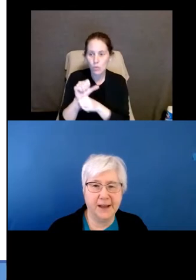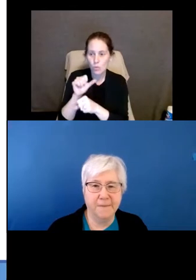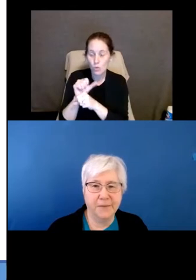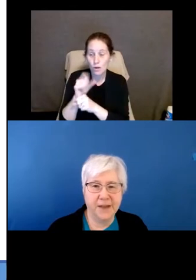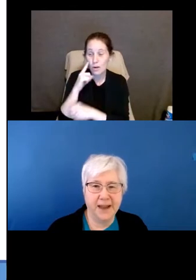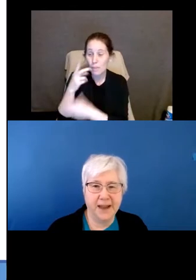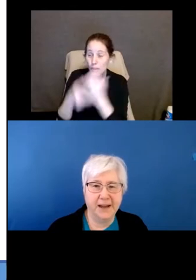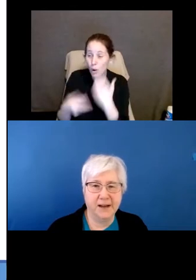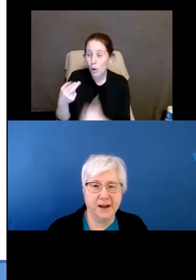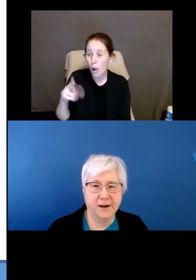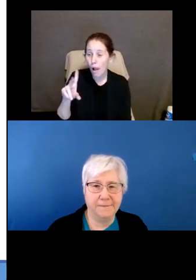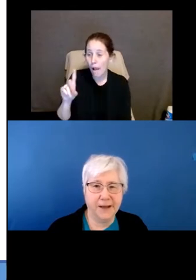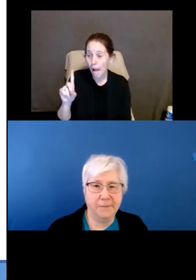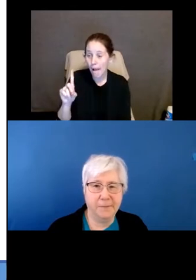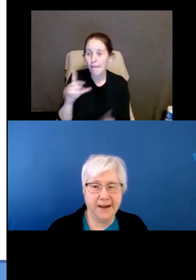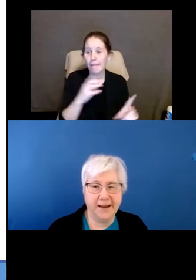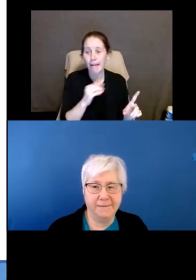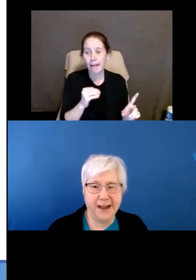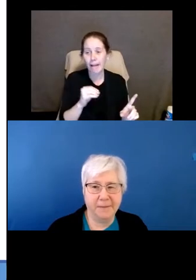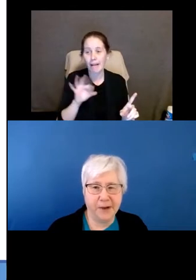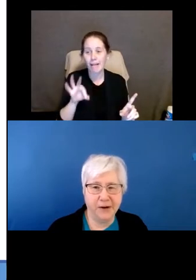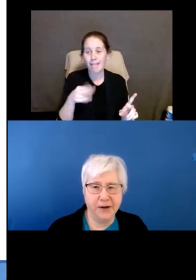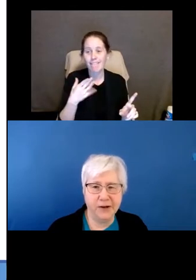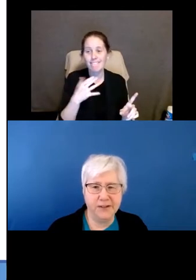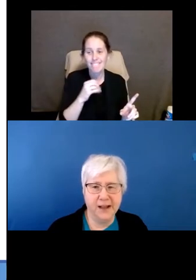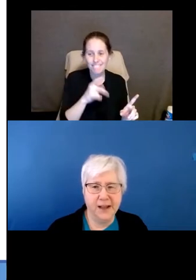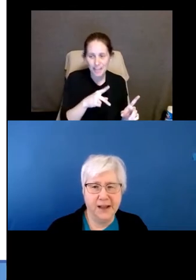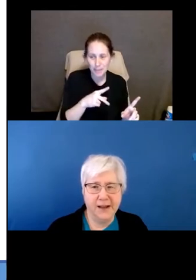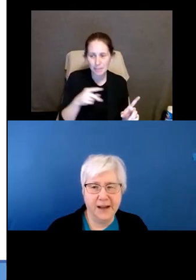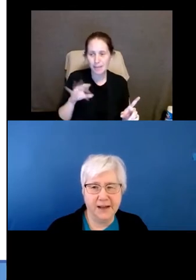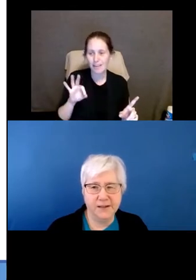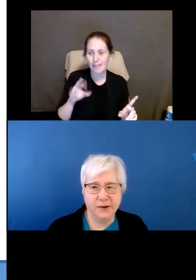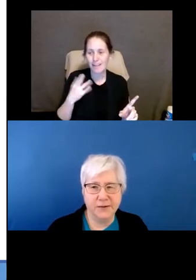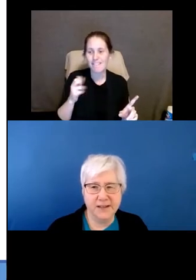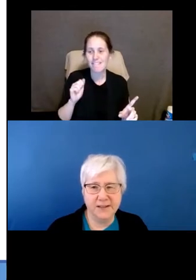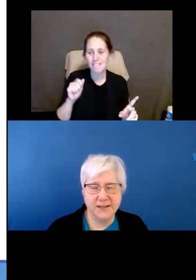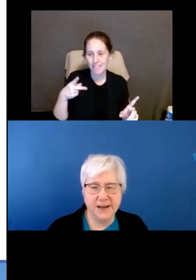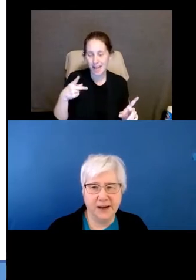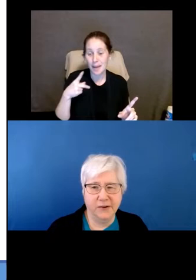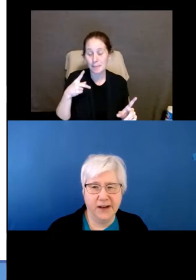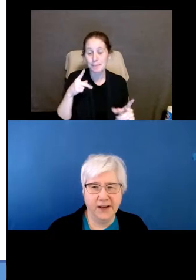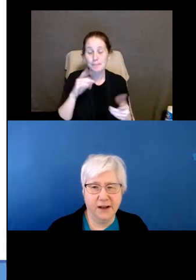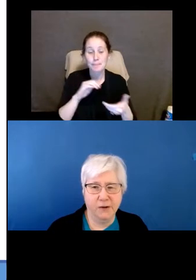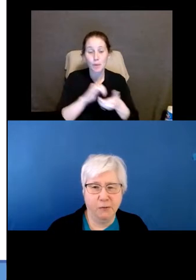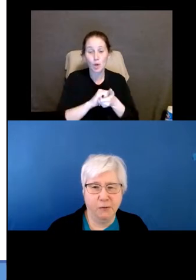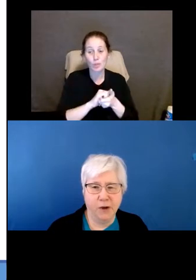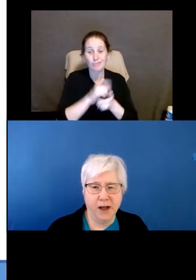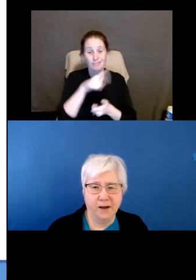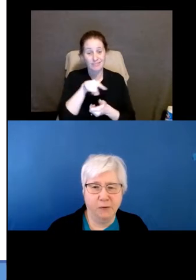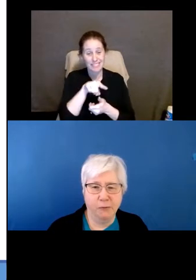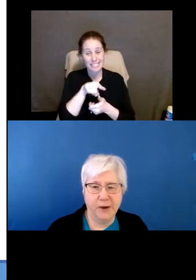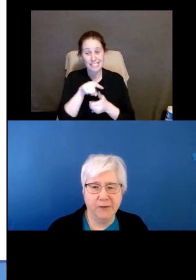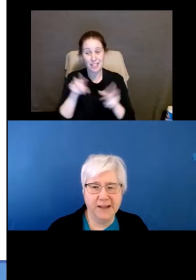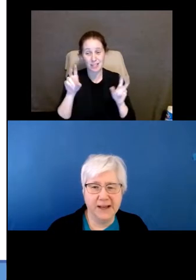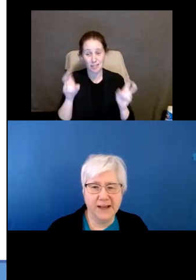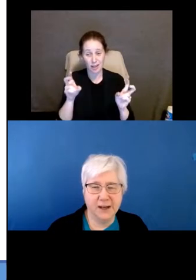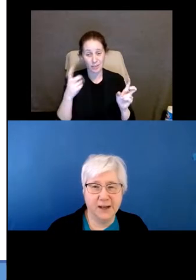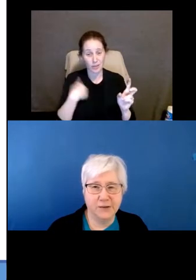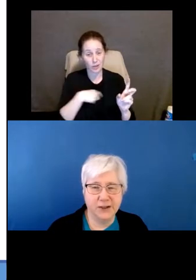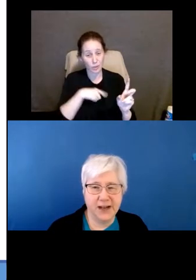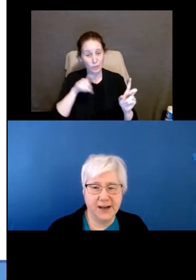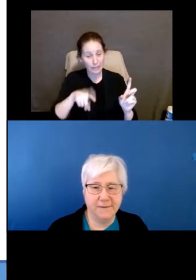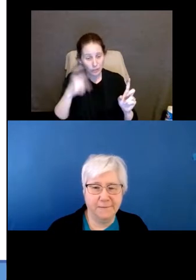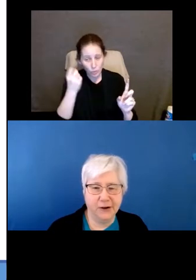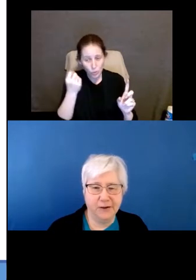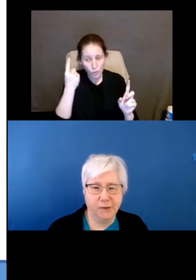HUD and our FIP and FAP partners. And so this is an area area we really need to